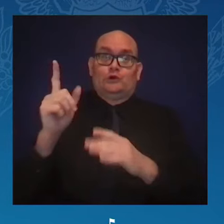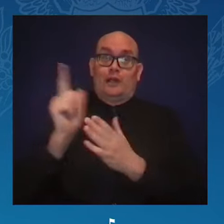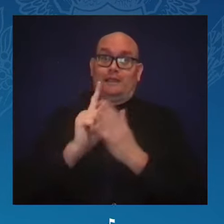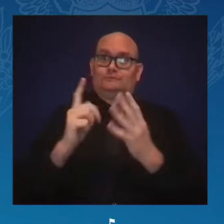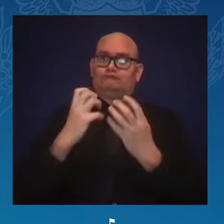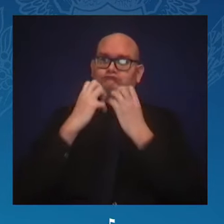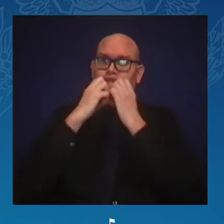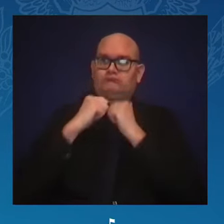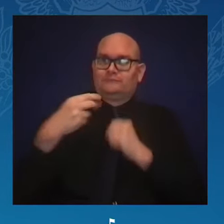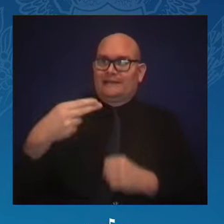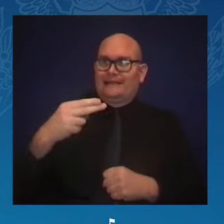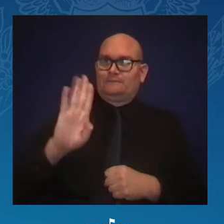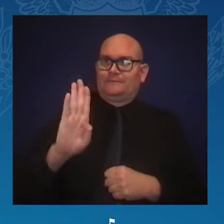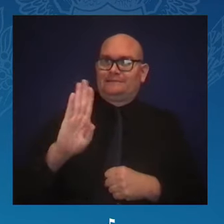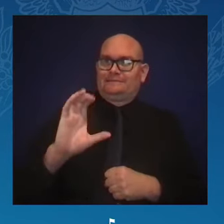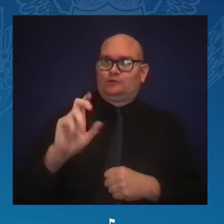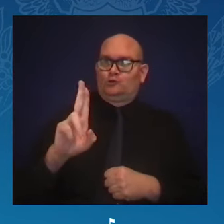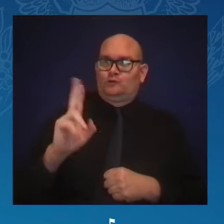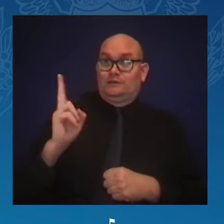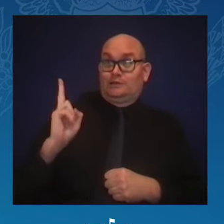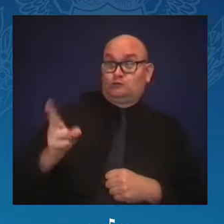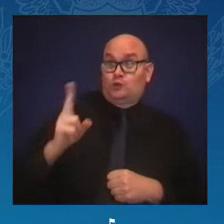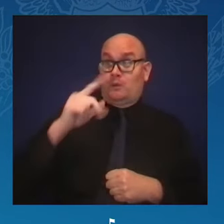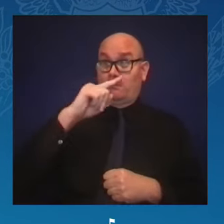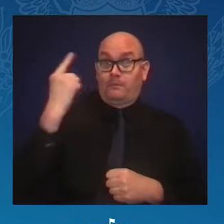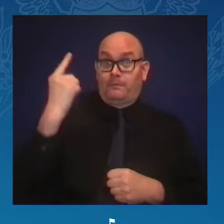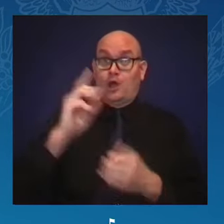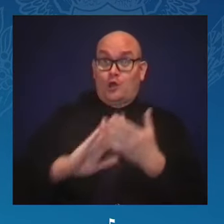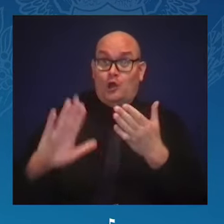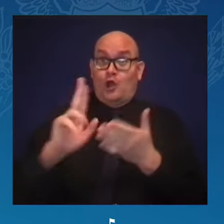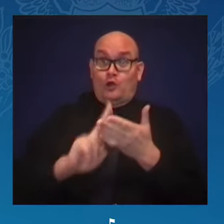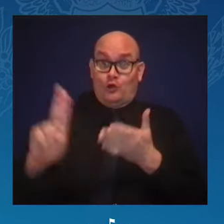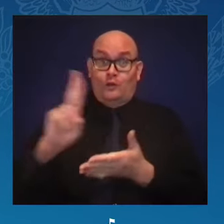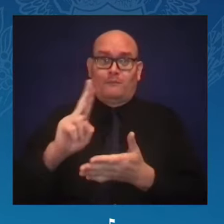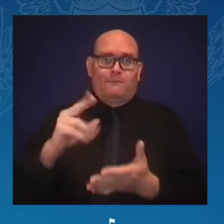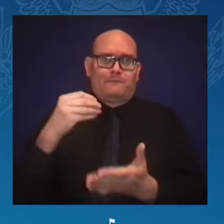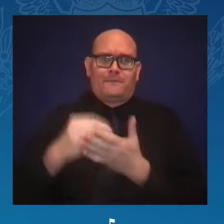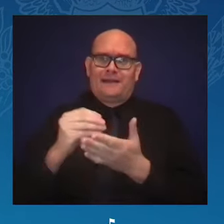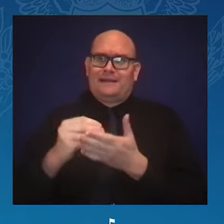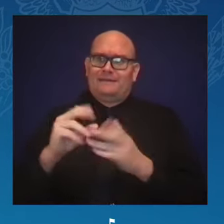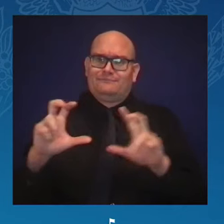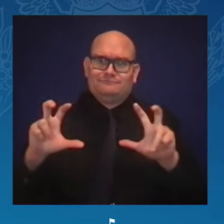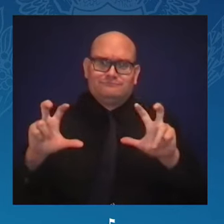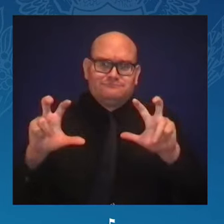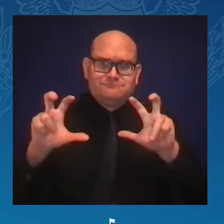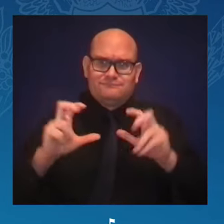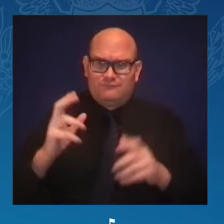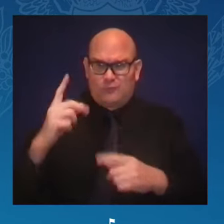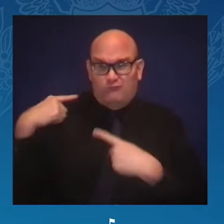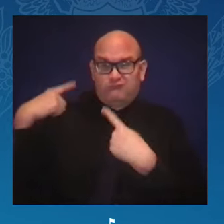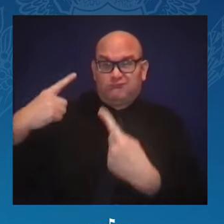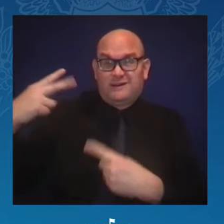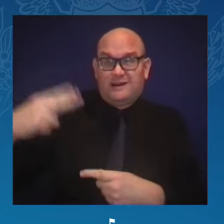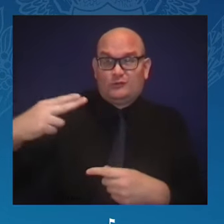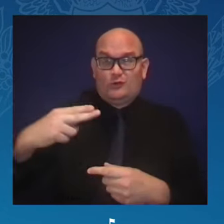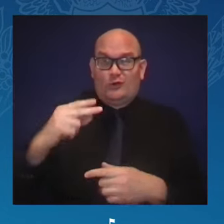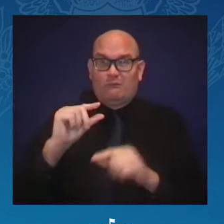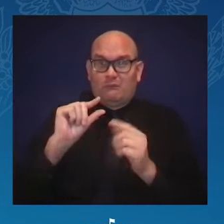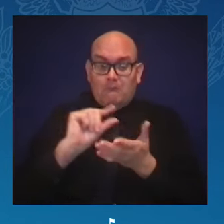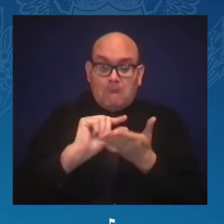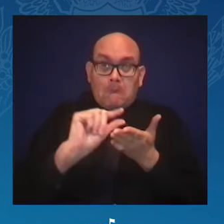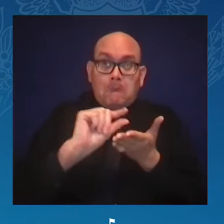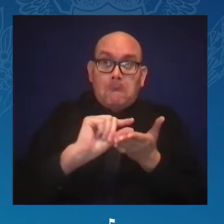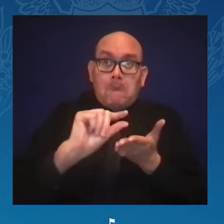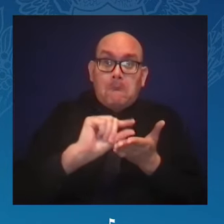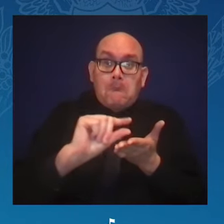-income communities during the COVID-19 pandemic. And now, as Vice President, Kamala